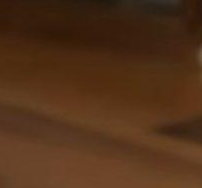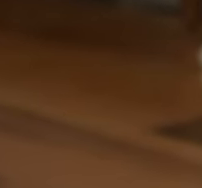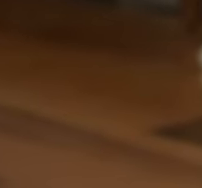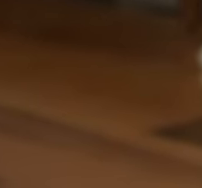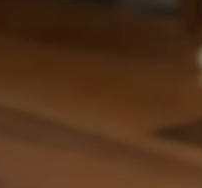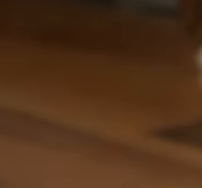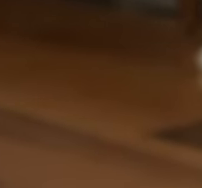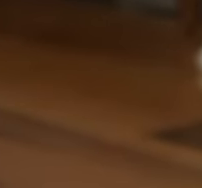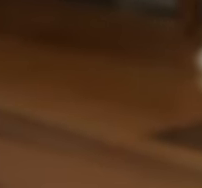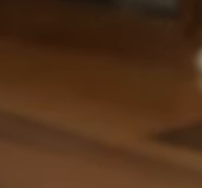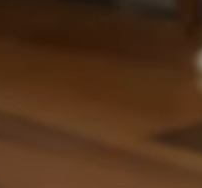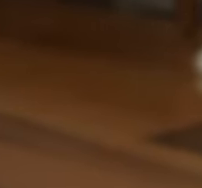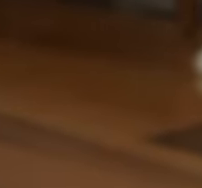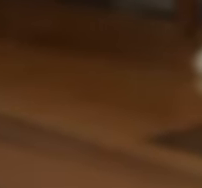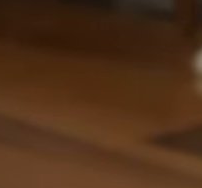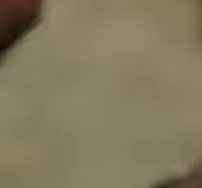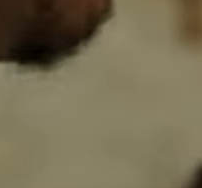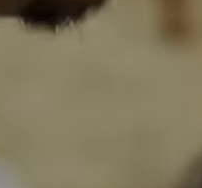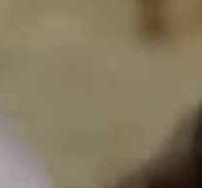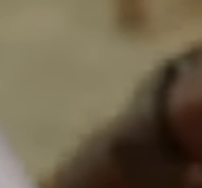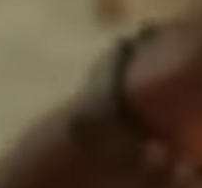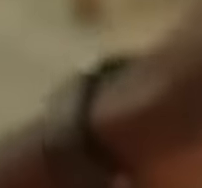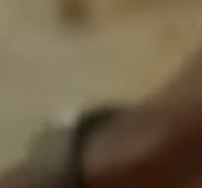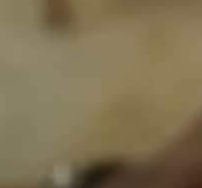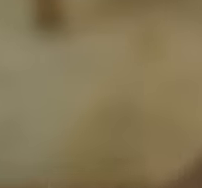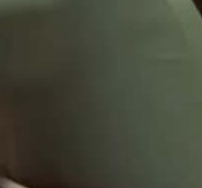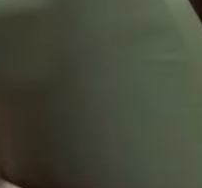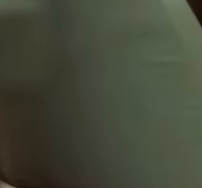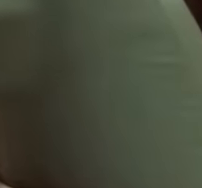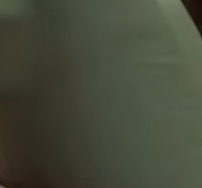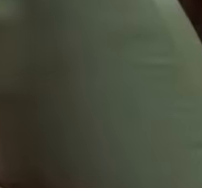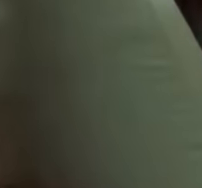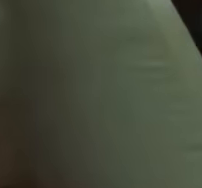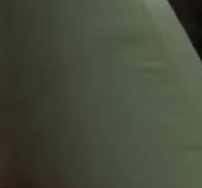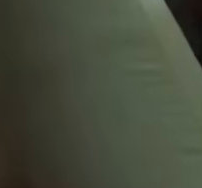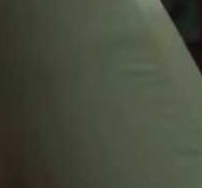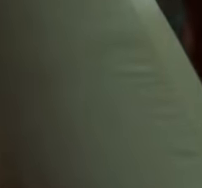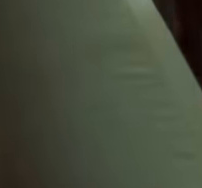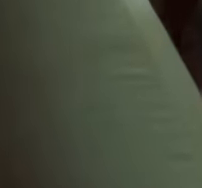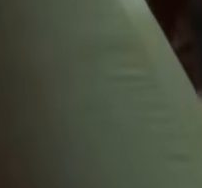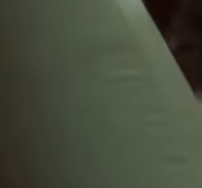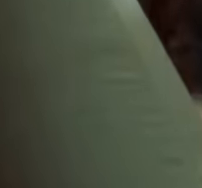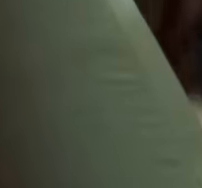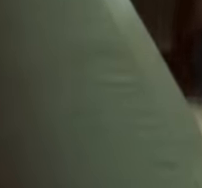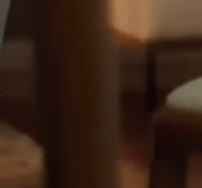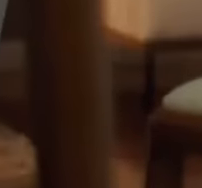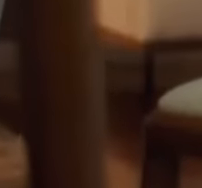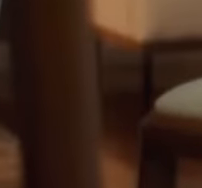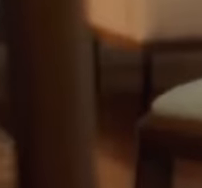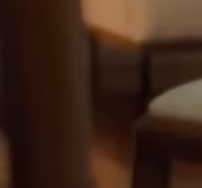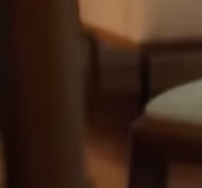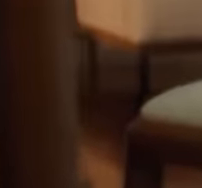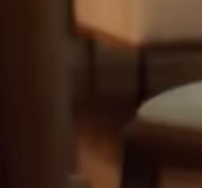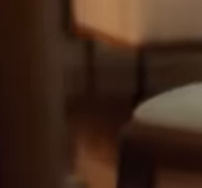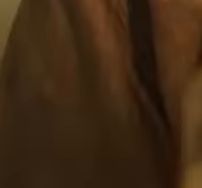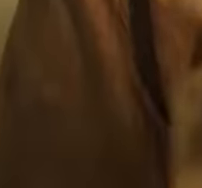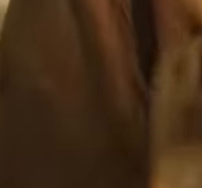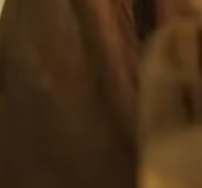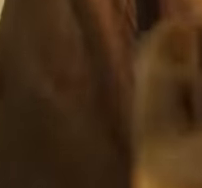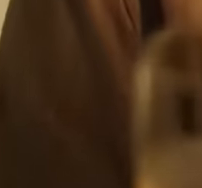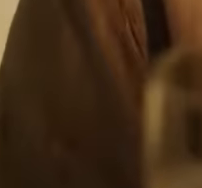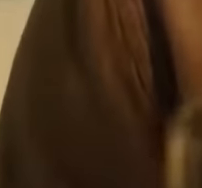where you got your new furnishings. We got them locally at standard. They've got new chic European furniture crafted from high quality material.